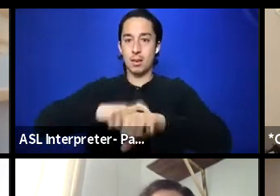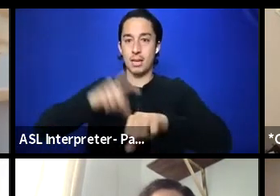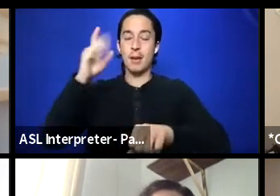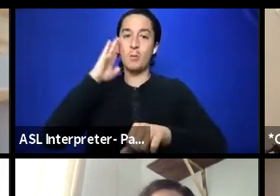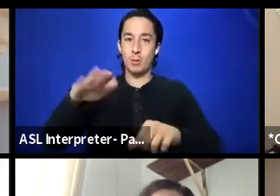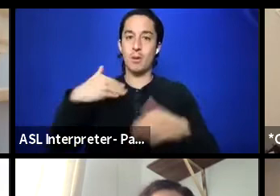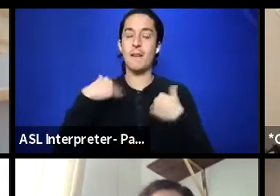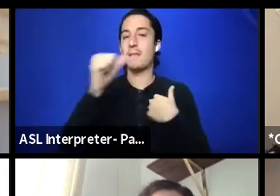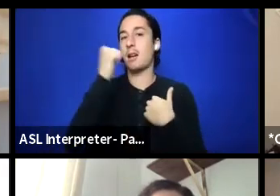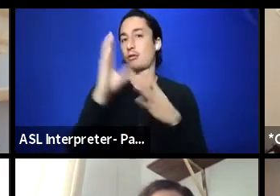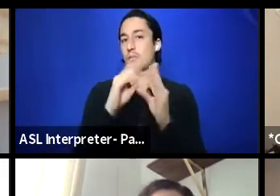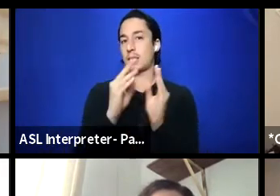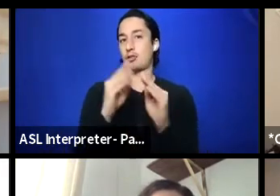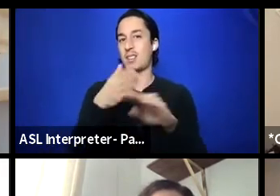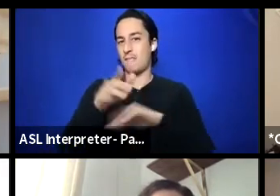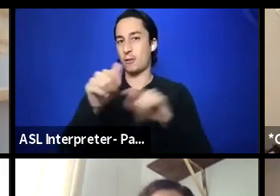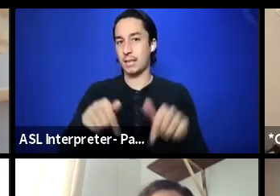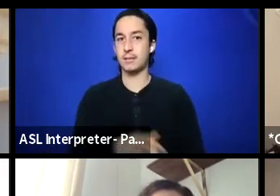session.